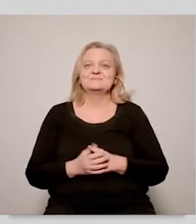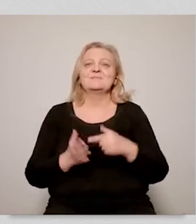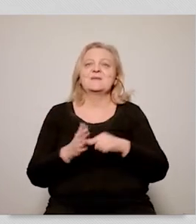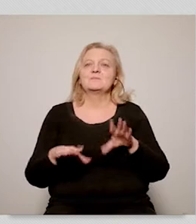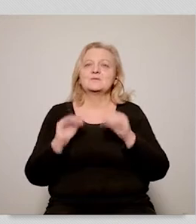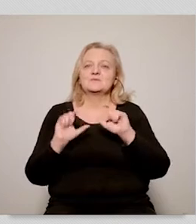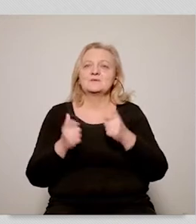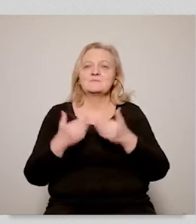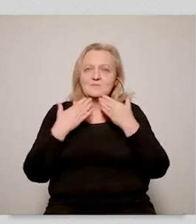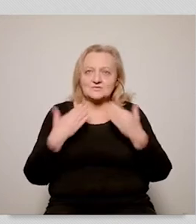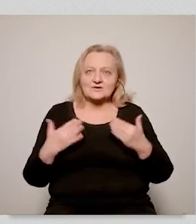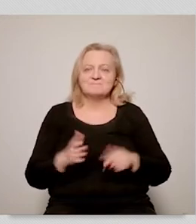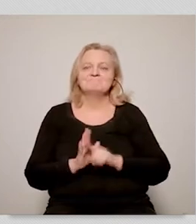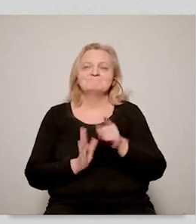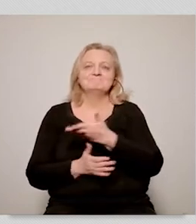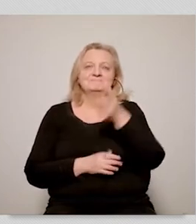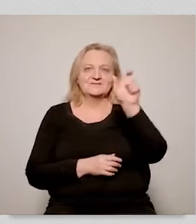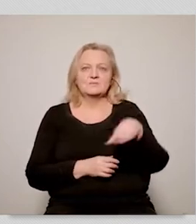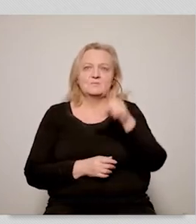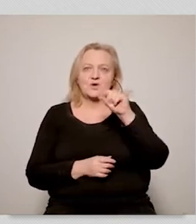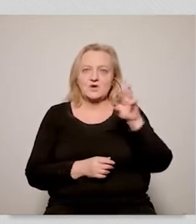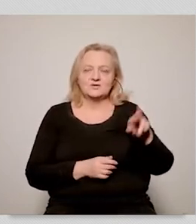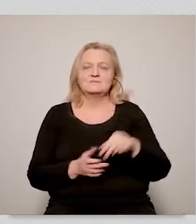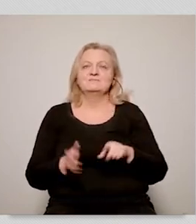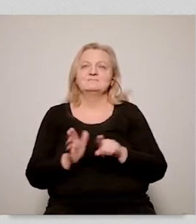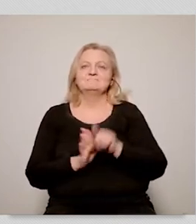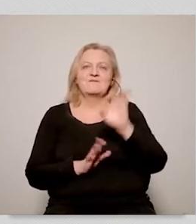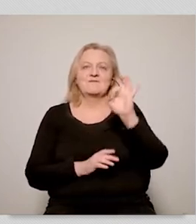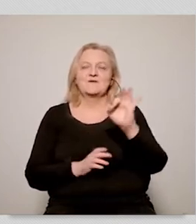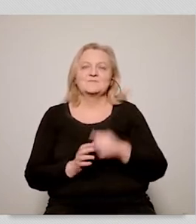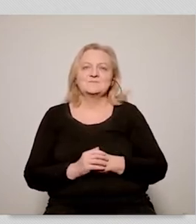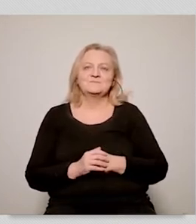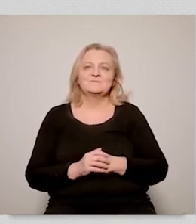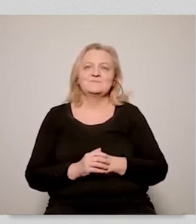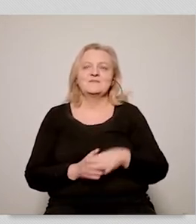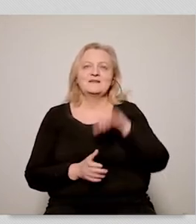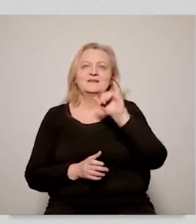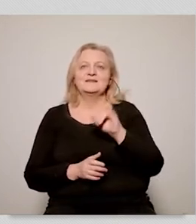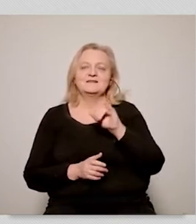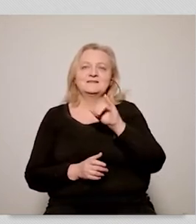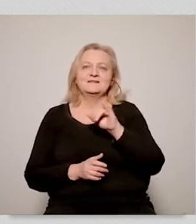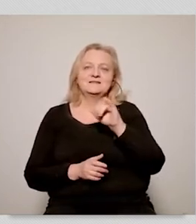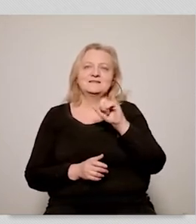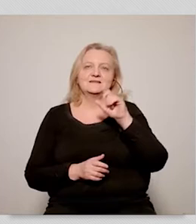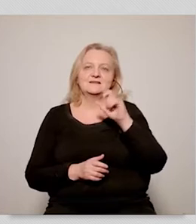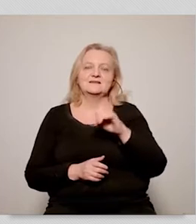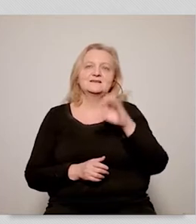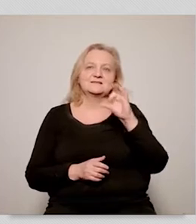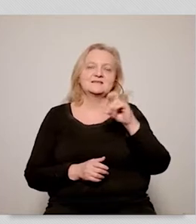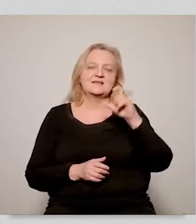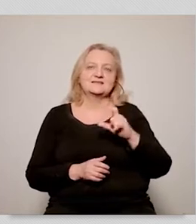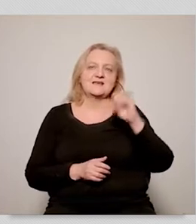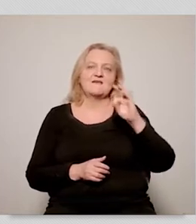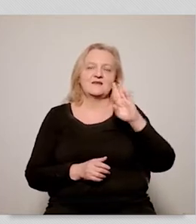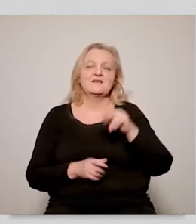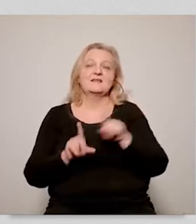Thank you. I'd like to thank you, Piotr, and I'd like to thank you, ECFR. And I'd